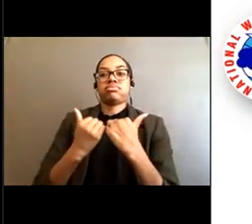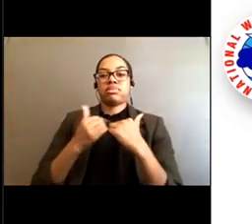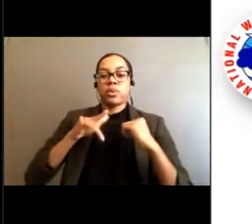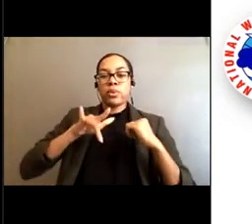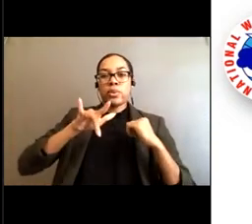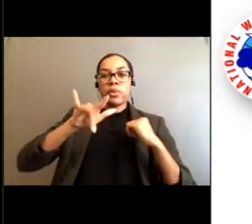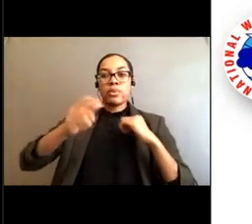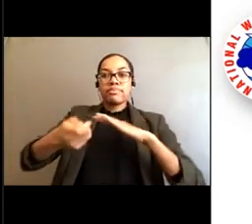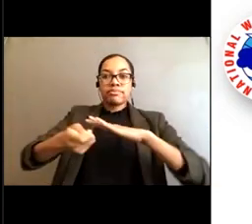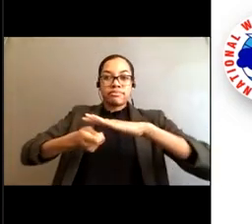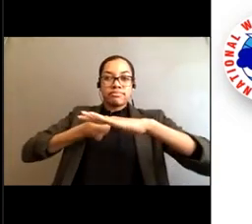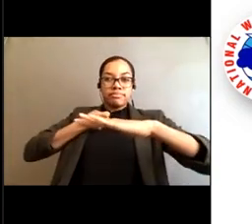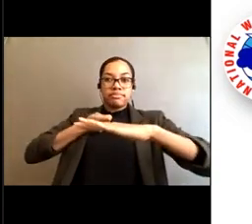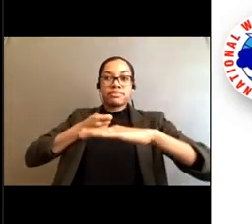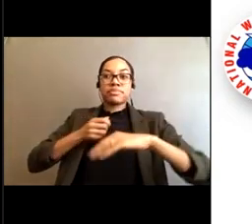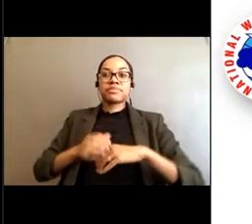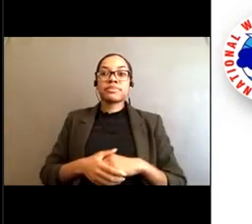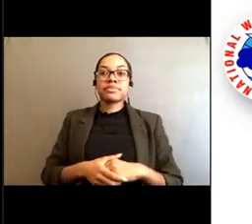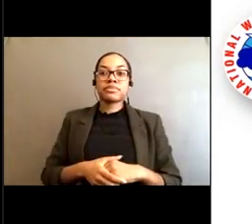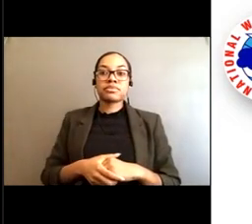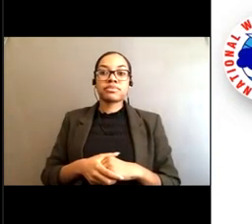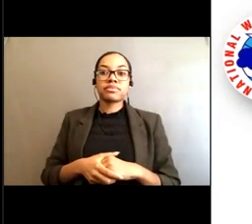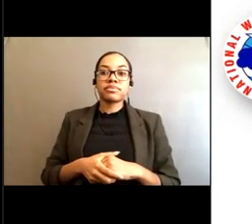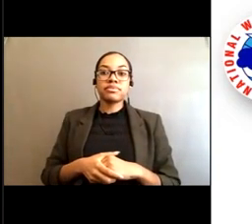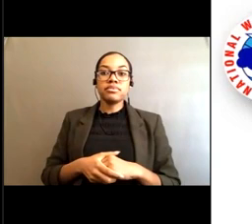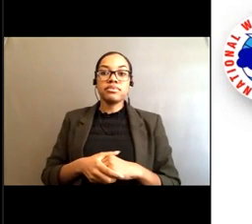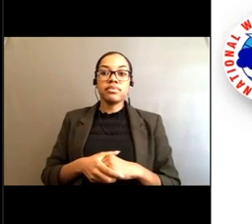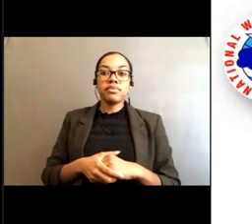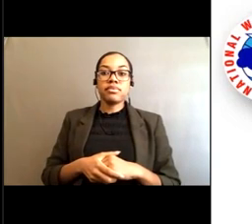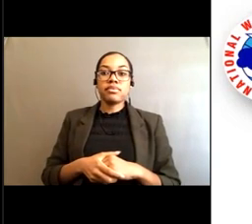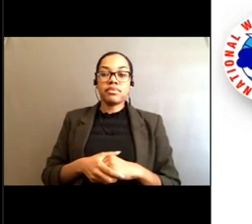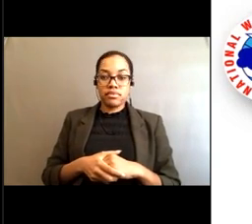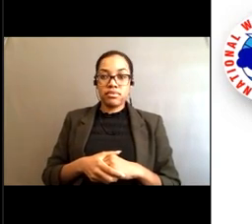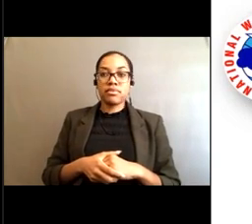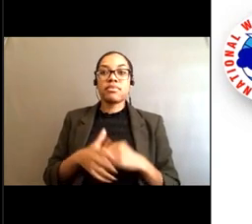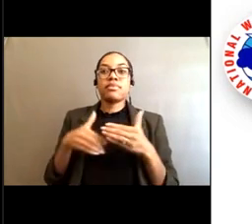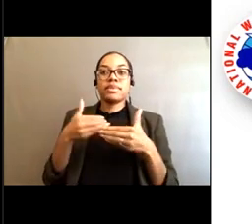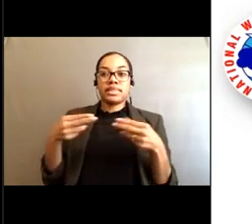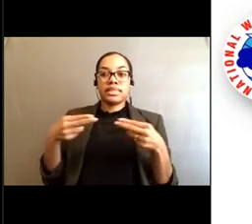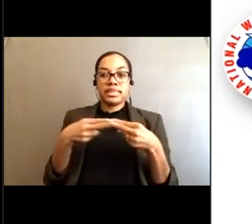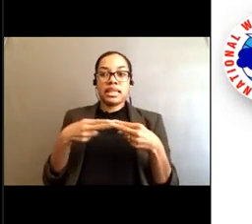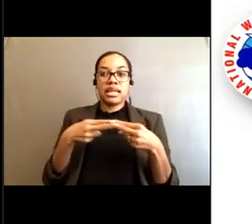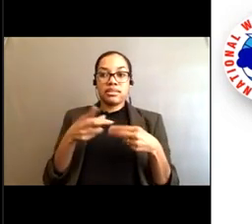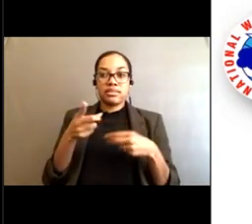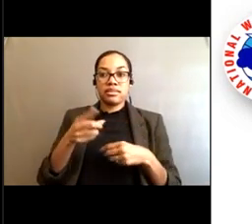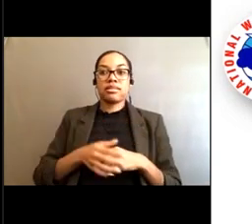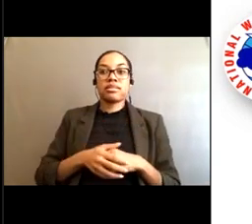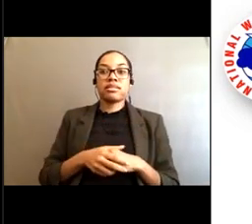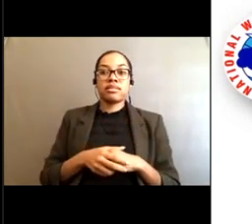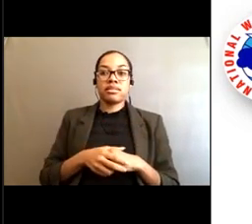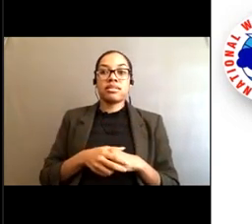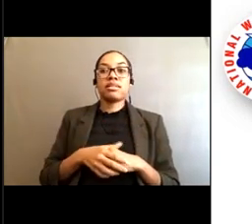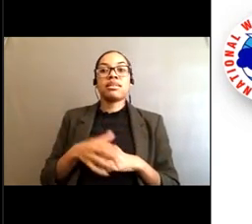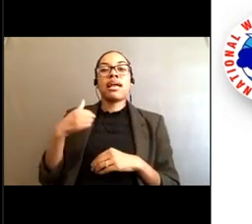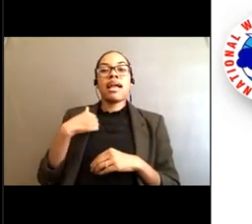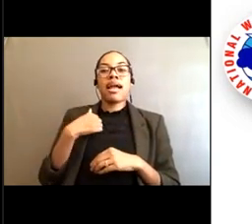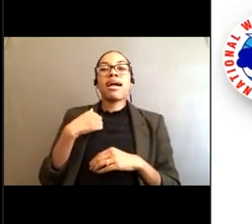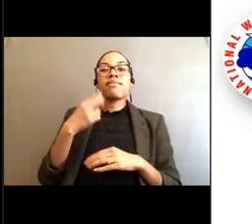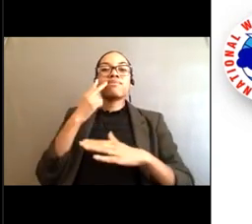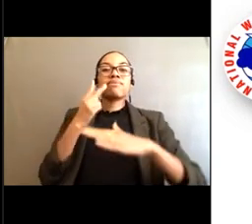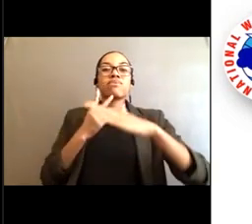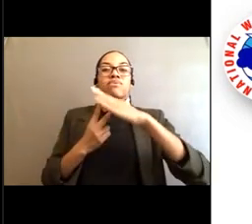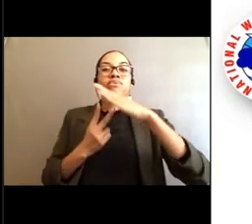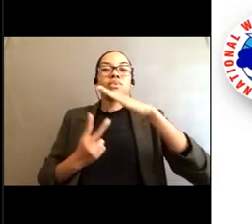The National Weather Service offices along the coast issue surf zone forecasts, and I'm showing